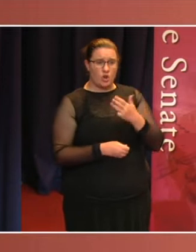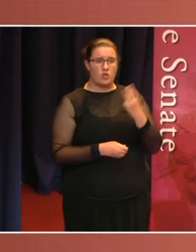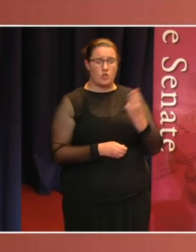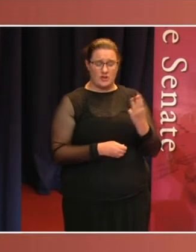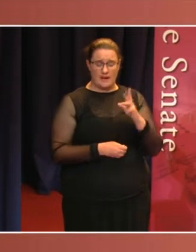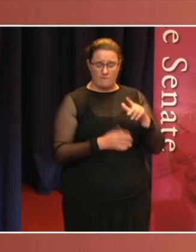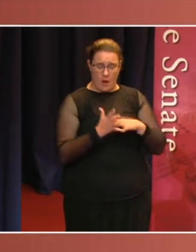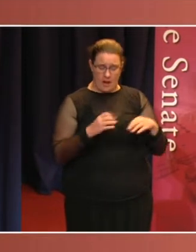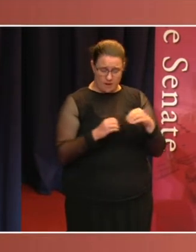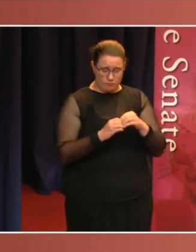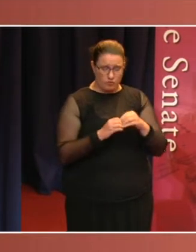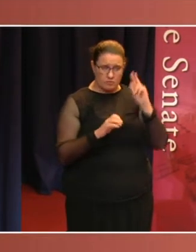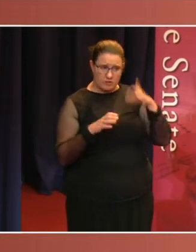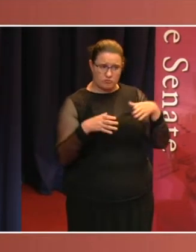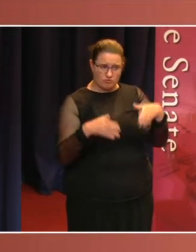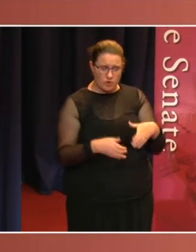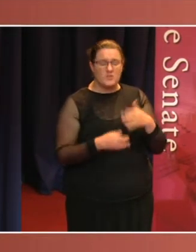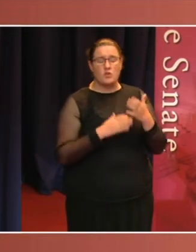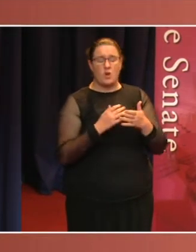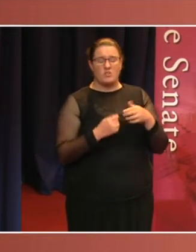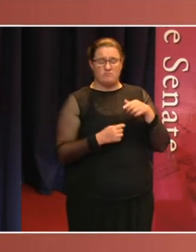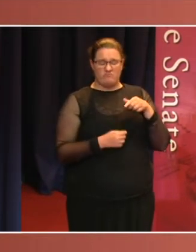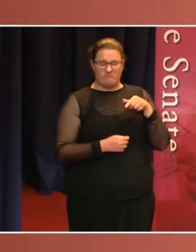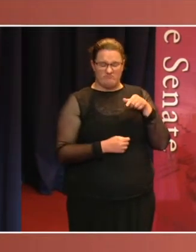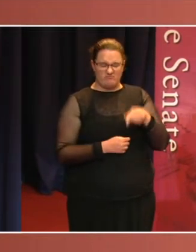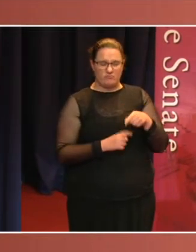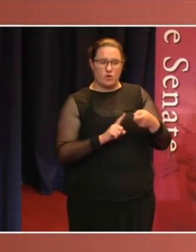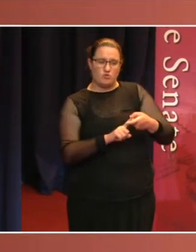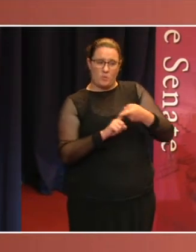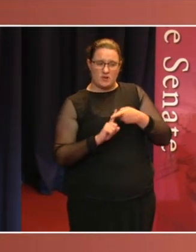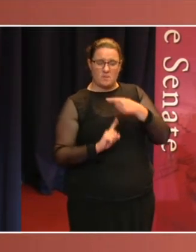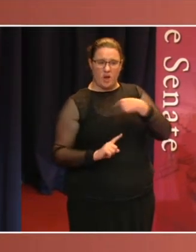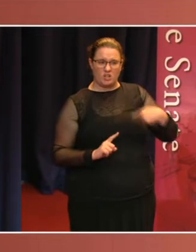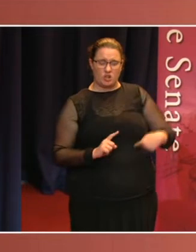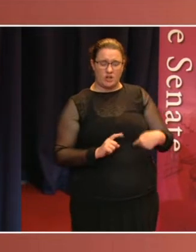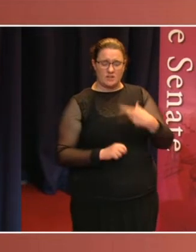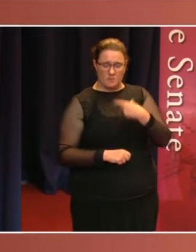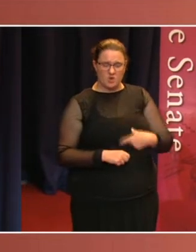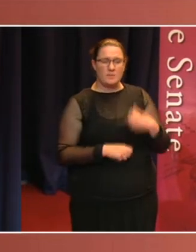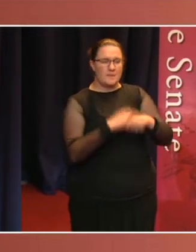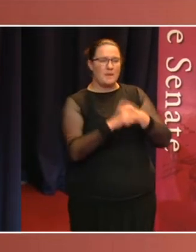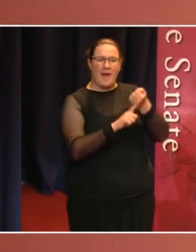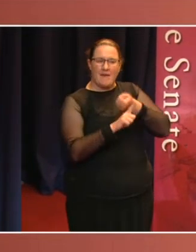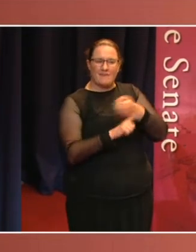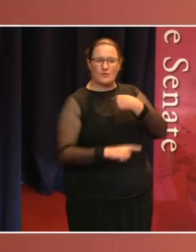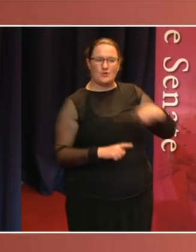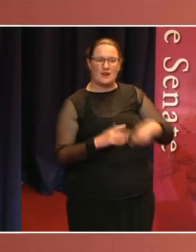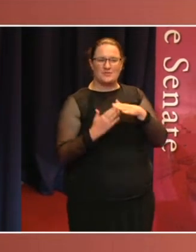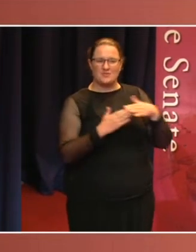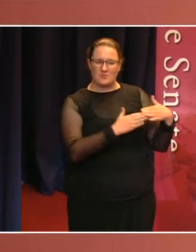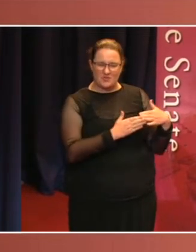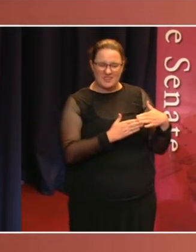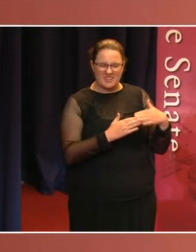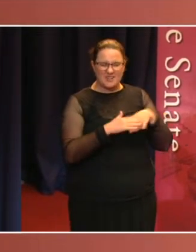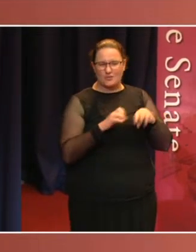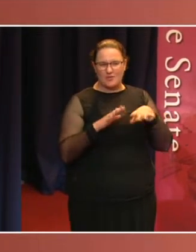Backhap was the adopted child of a Chinese immigrant and an advocate for the Chinese community in the face of the White Australia policy.